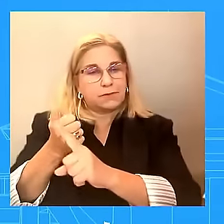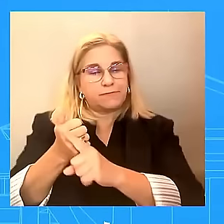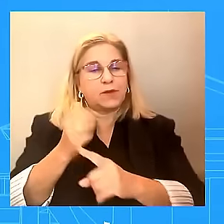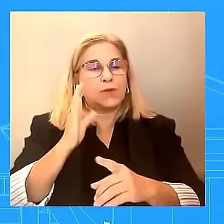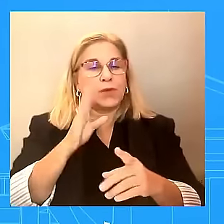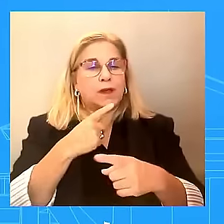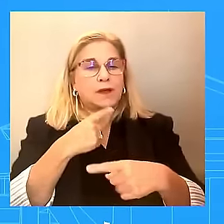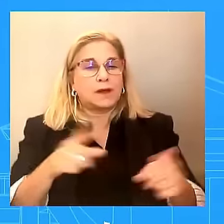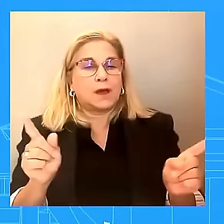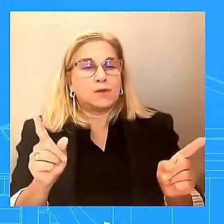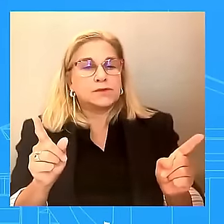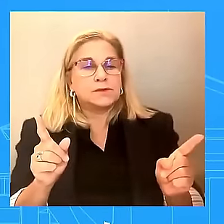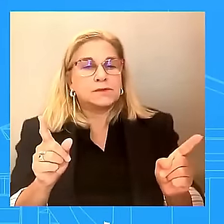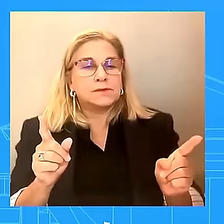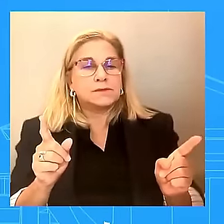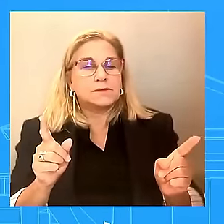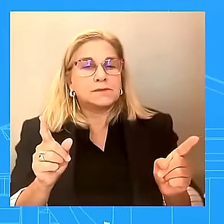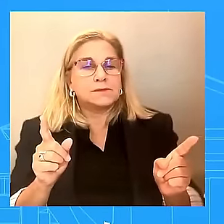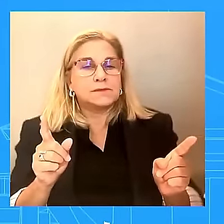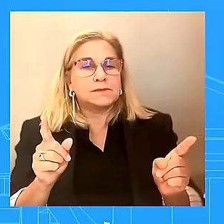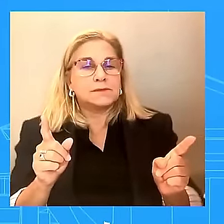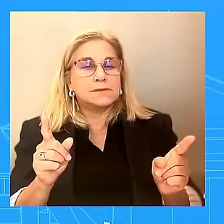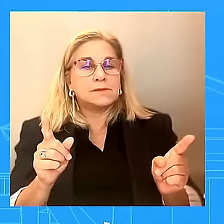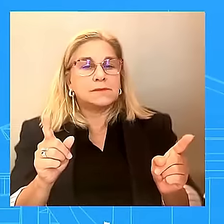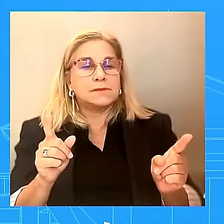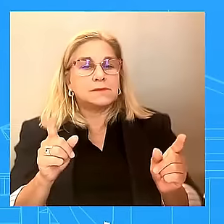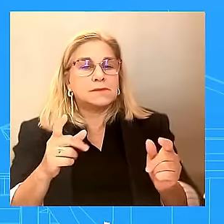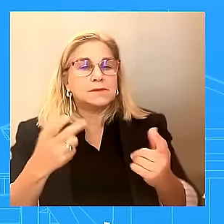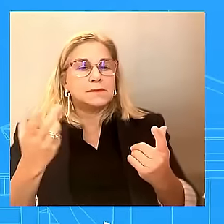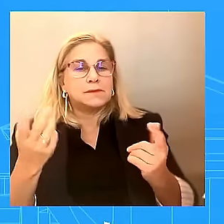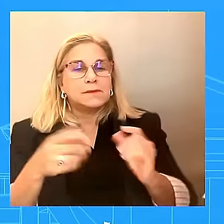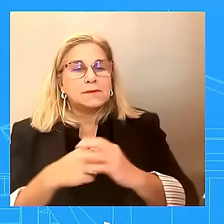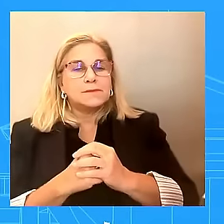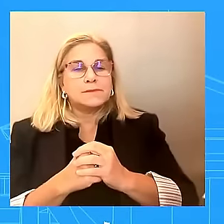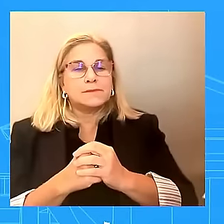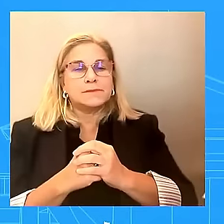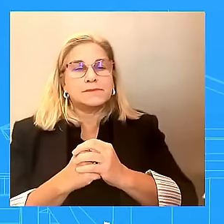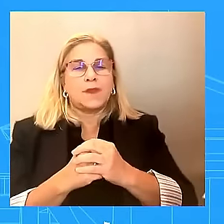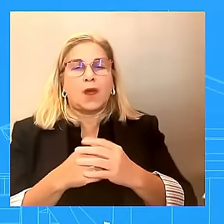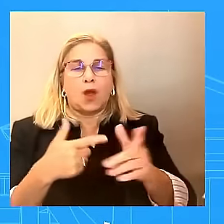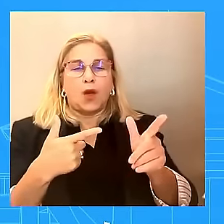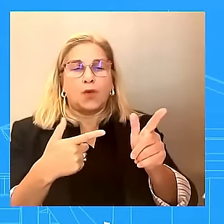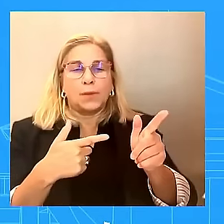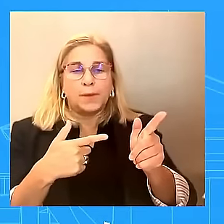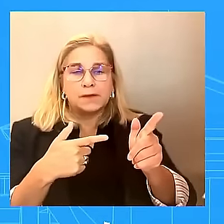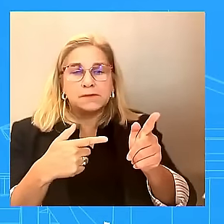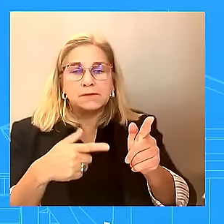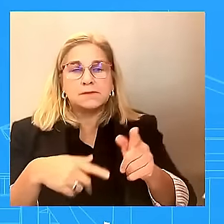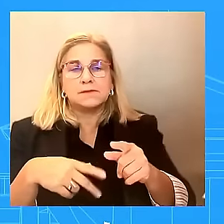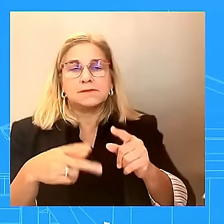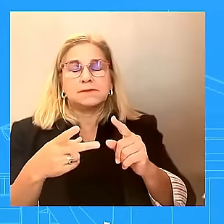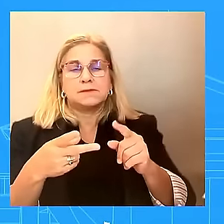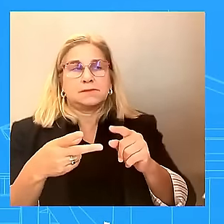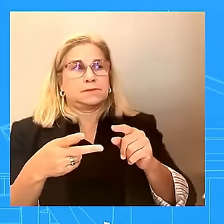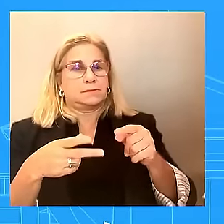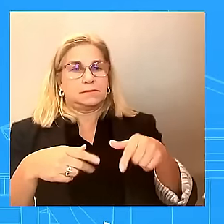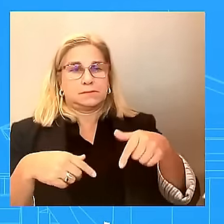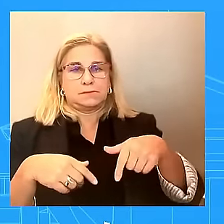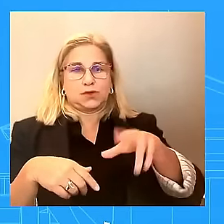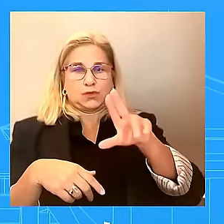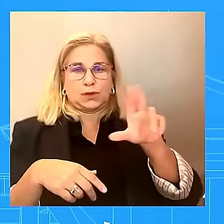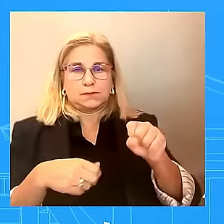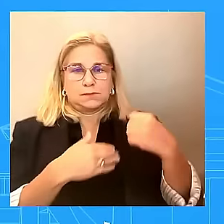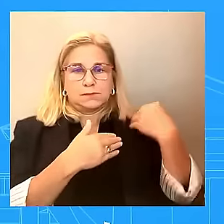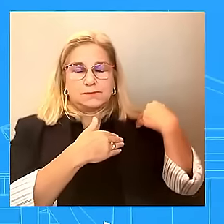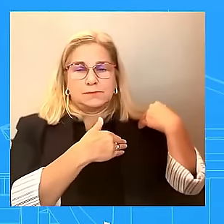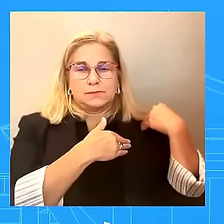everyone watching the briefing how the United States, how this President has mobilized a massive amount of military equipment